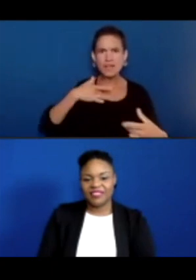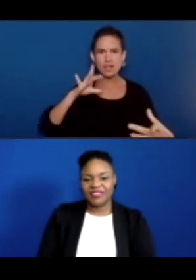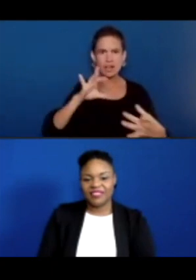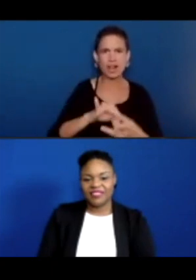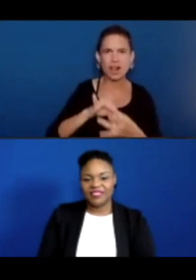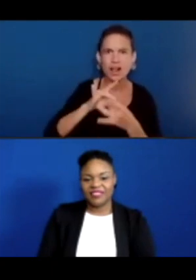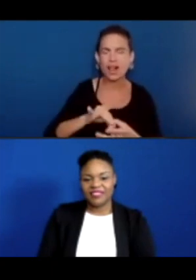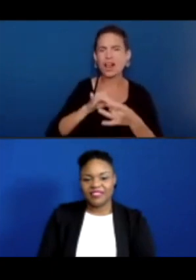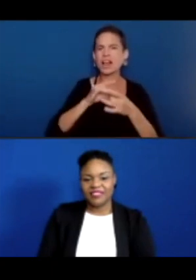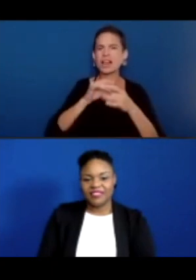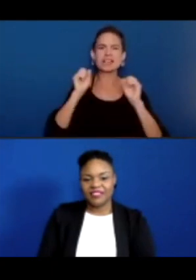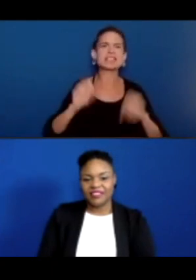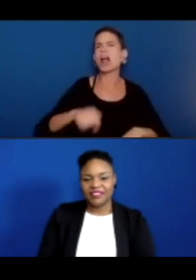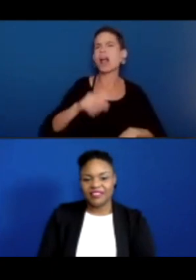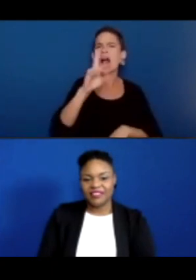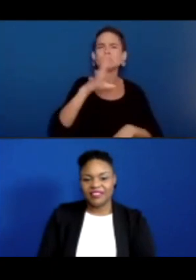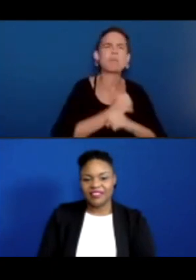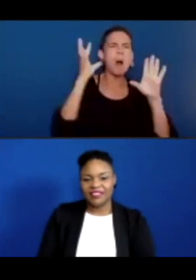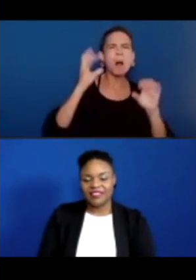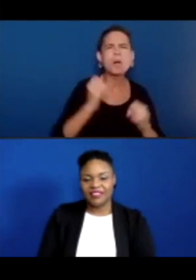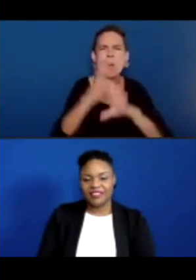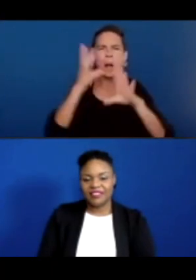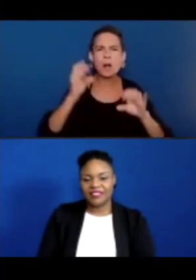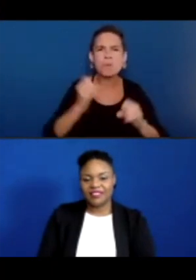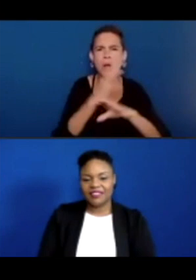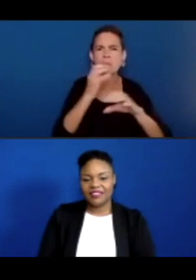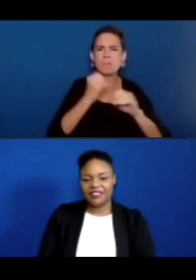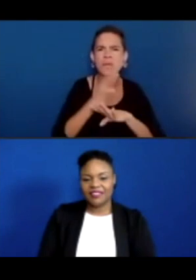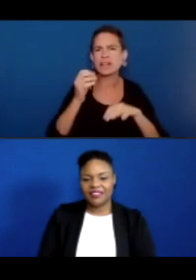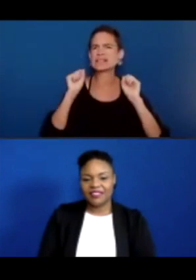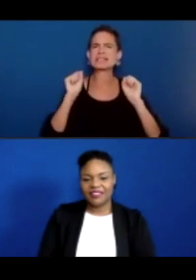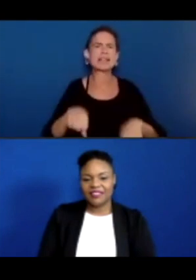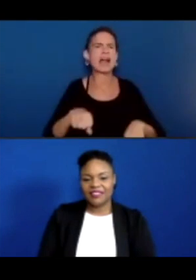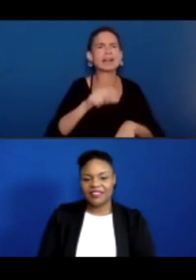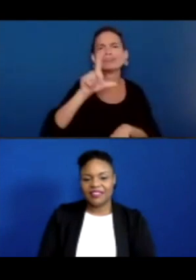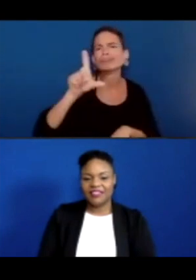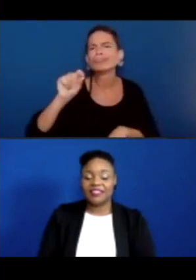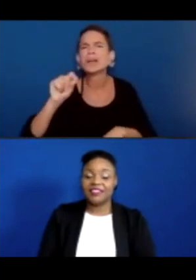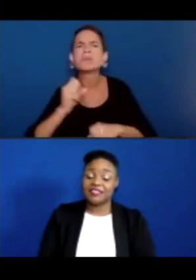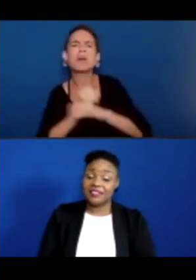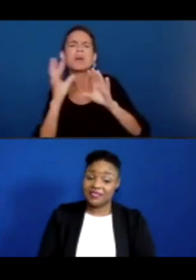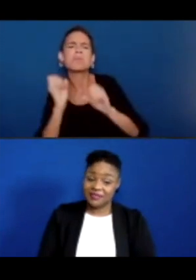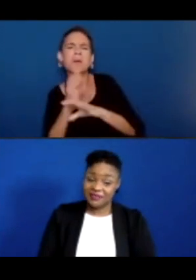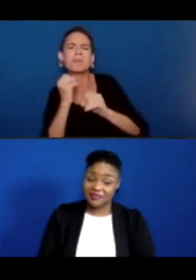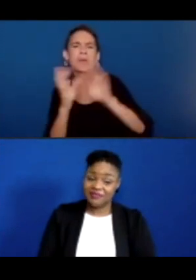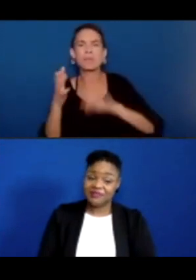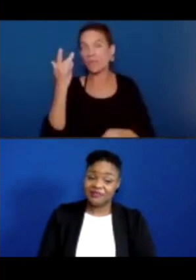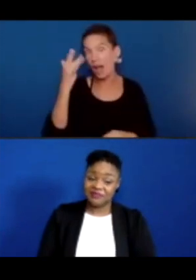explosions. And I wish it can have like 20 explosions because I like it.